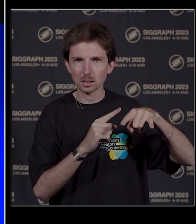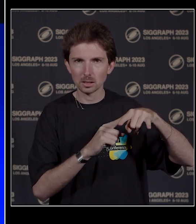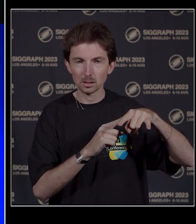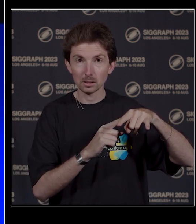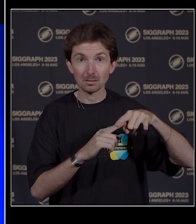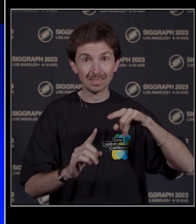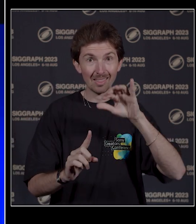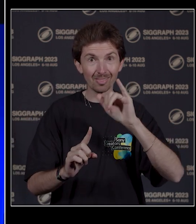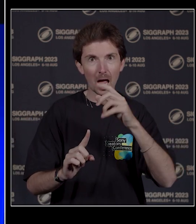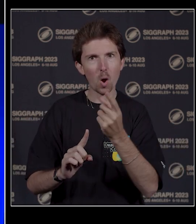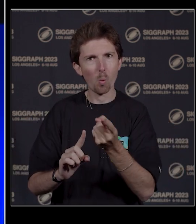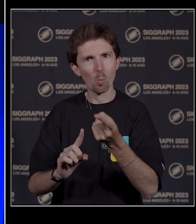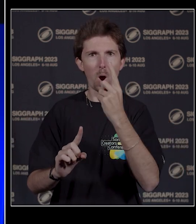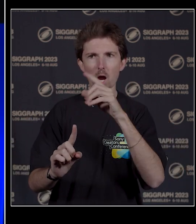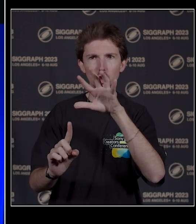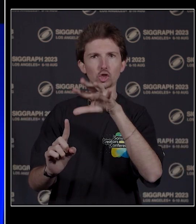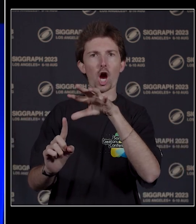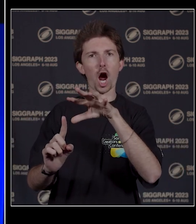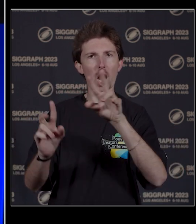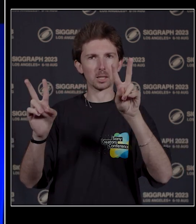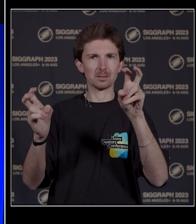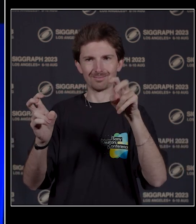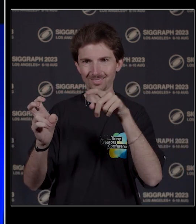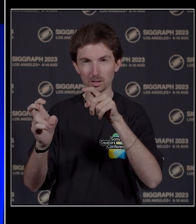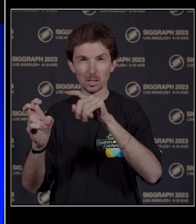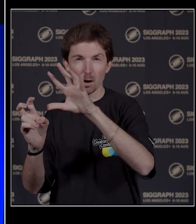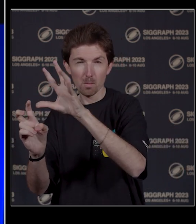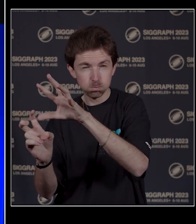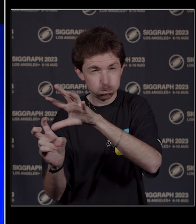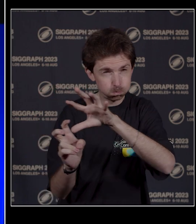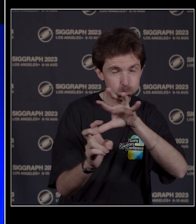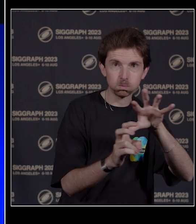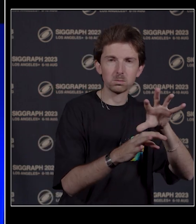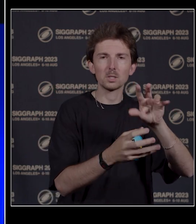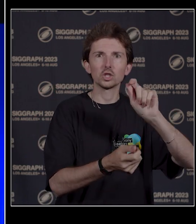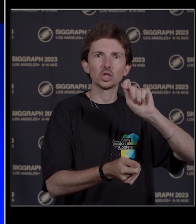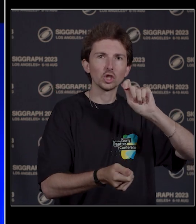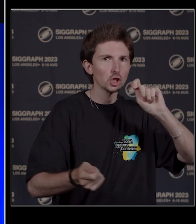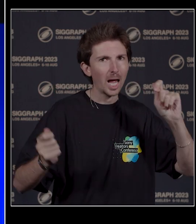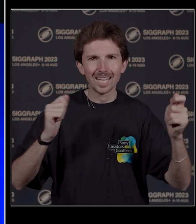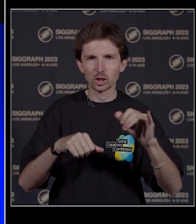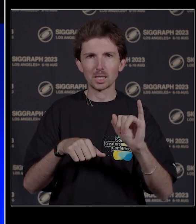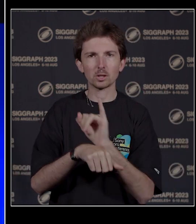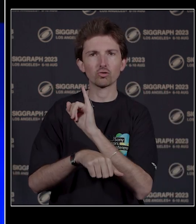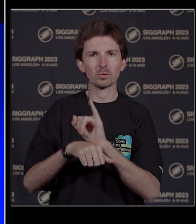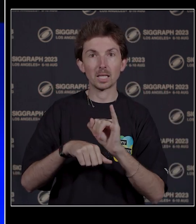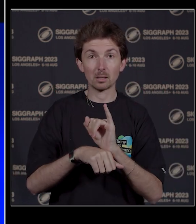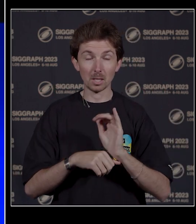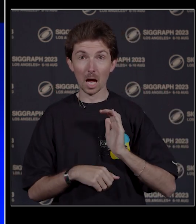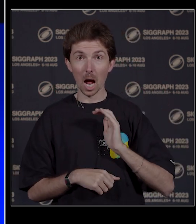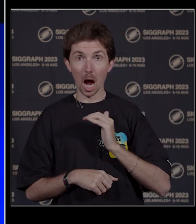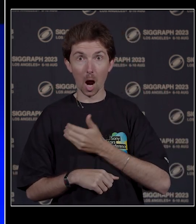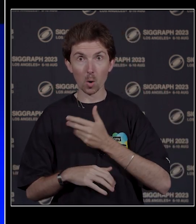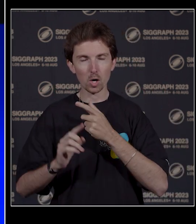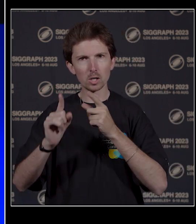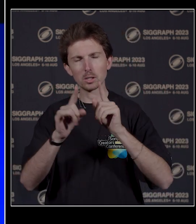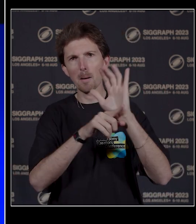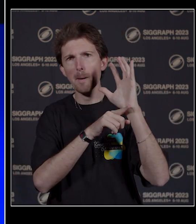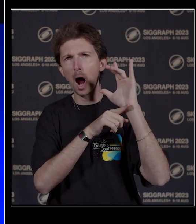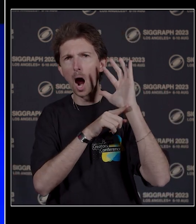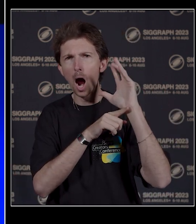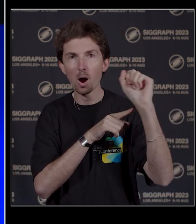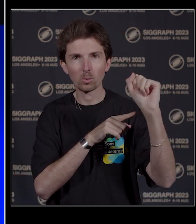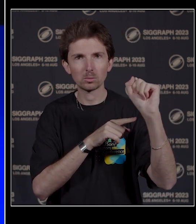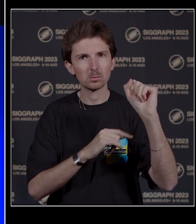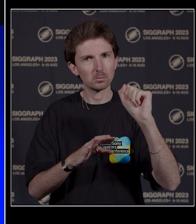was transformative for storytelling and games, and for our franchise. It became a key component of how the narrative story